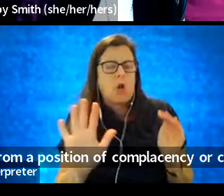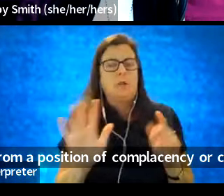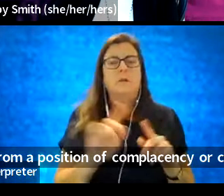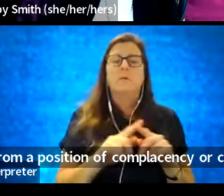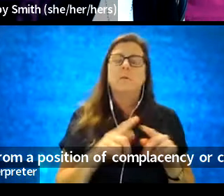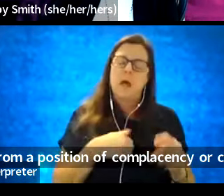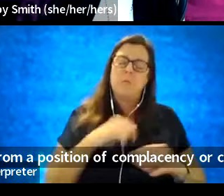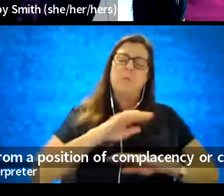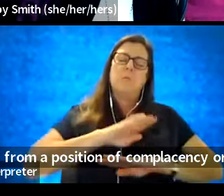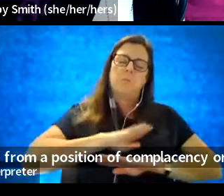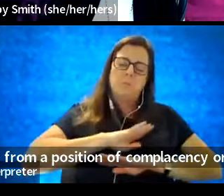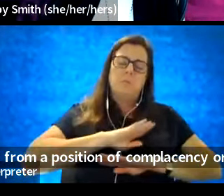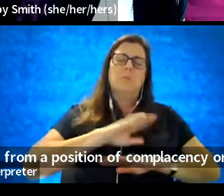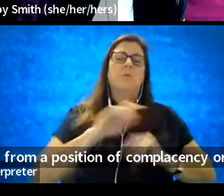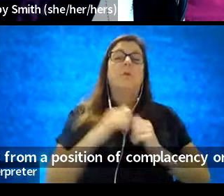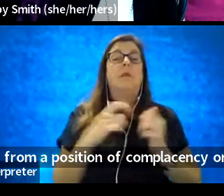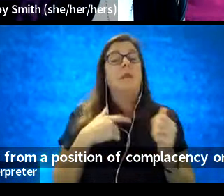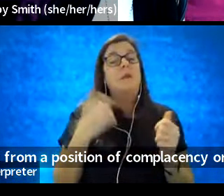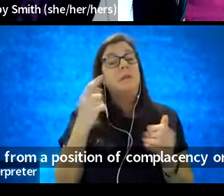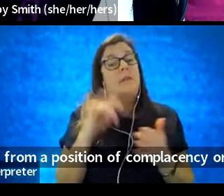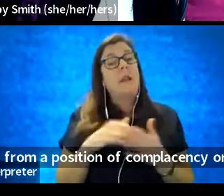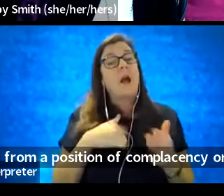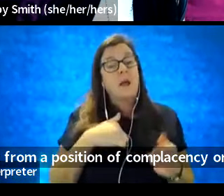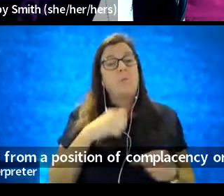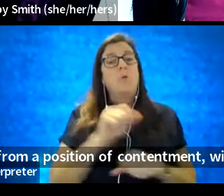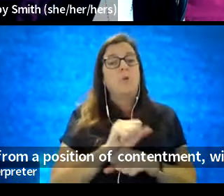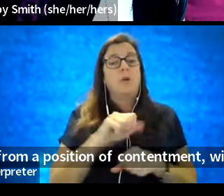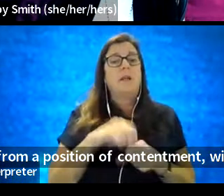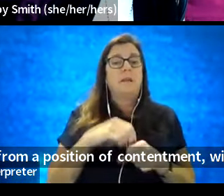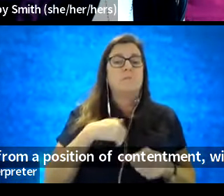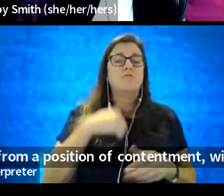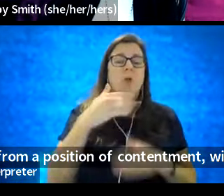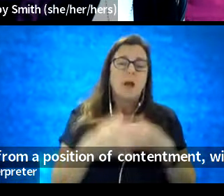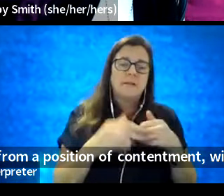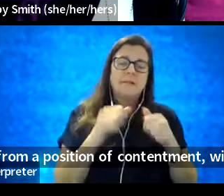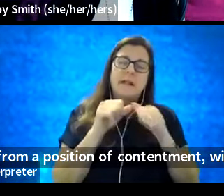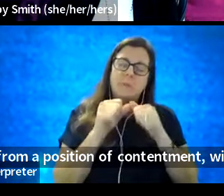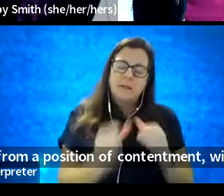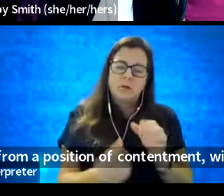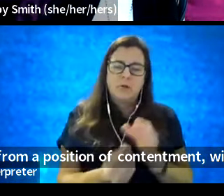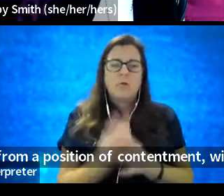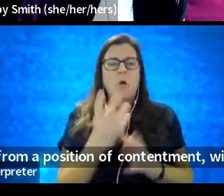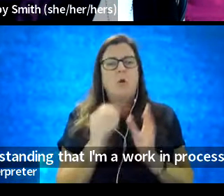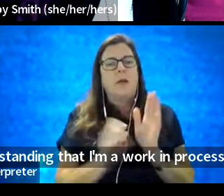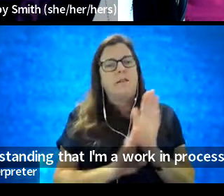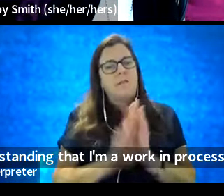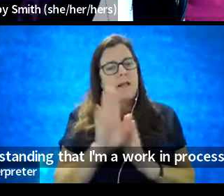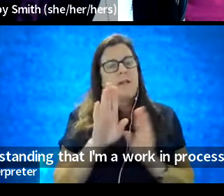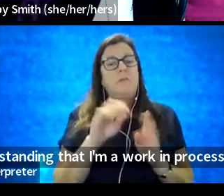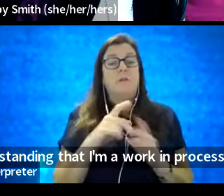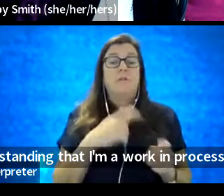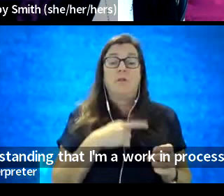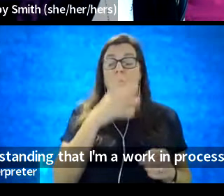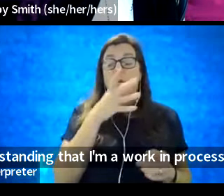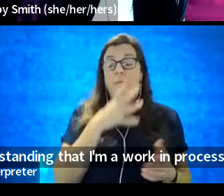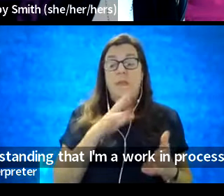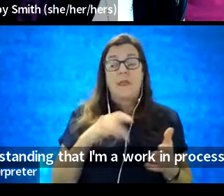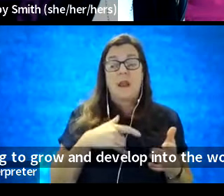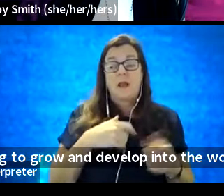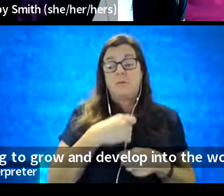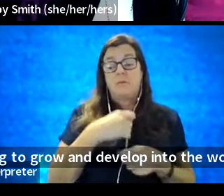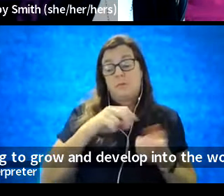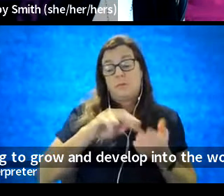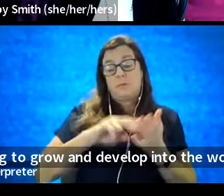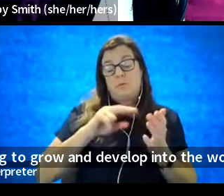contentment with the understanding that I'm a work in process, and I'm continuing to grow and develop into the woman I was created to